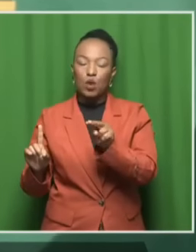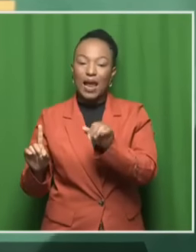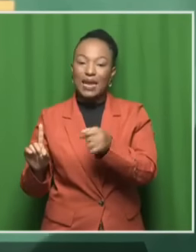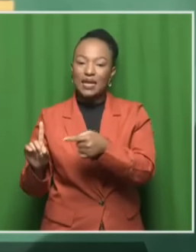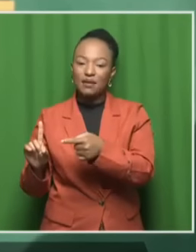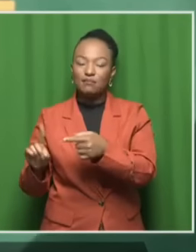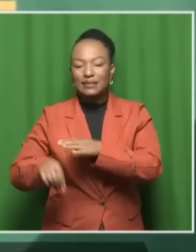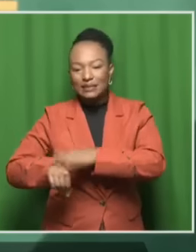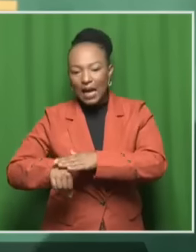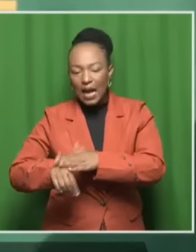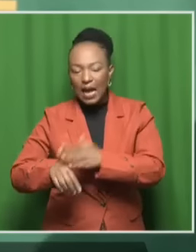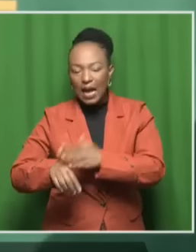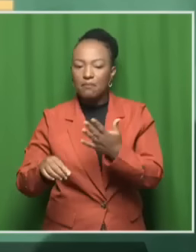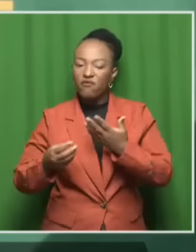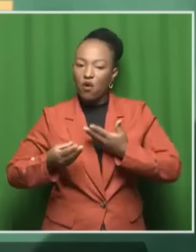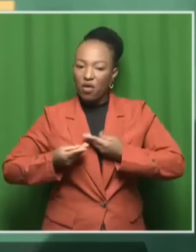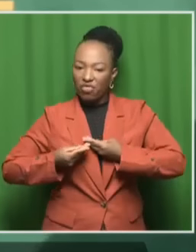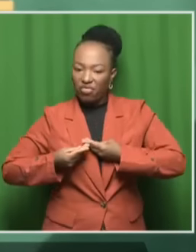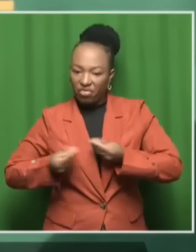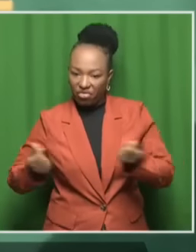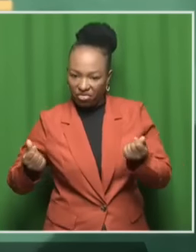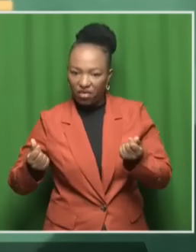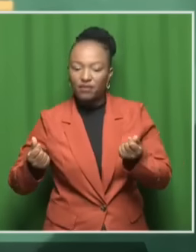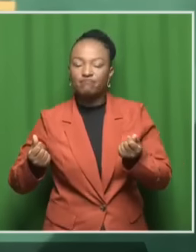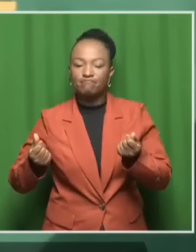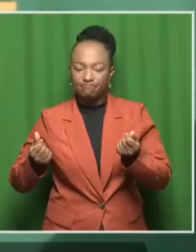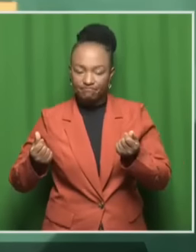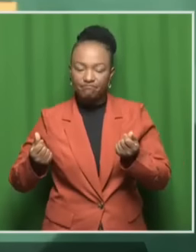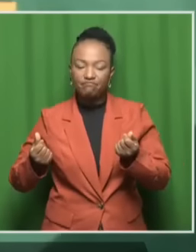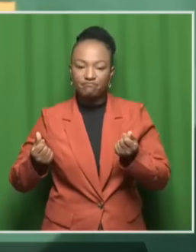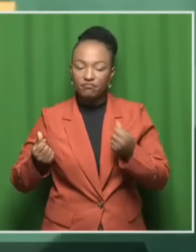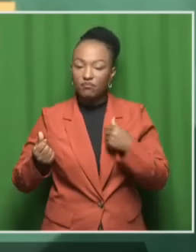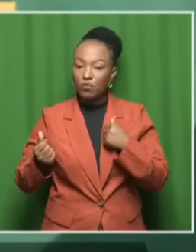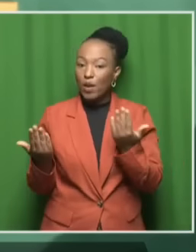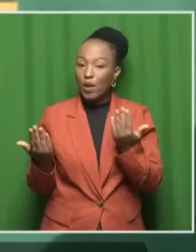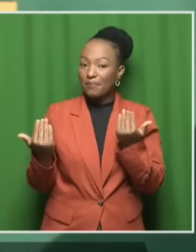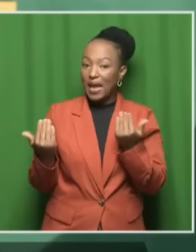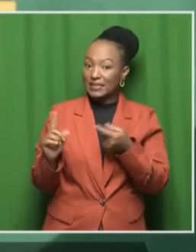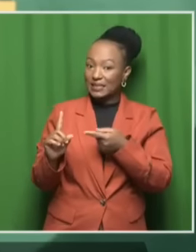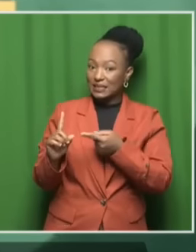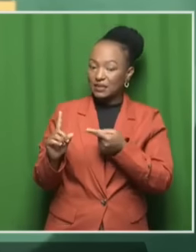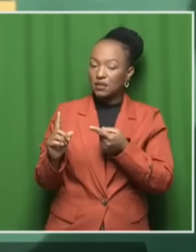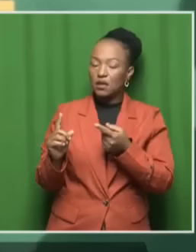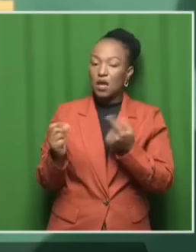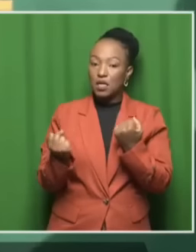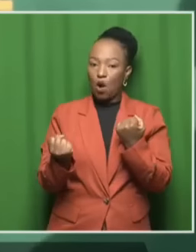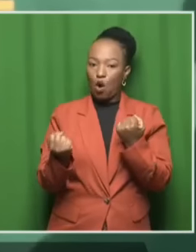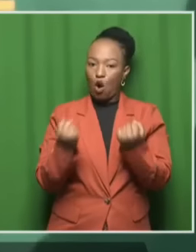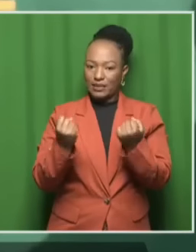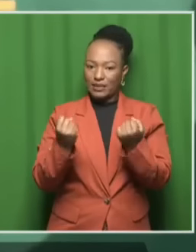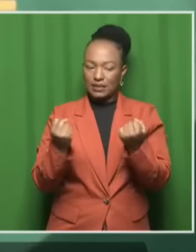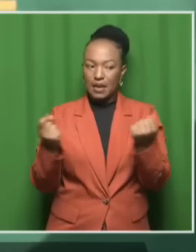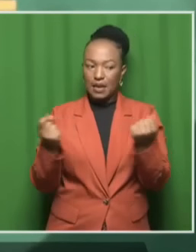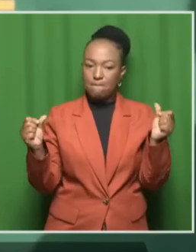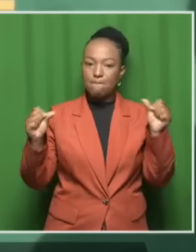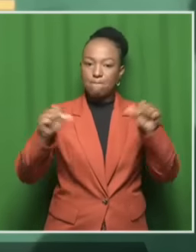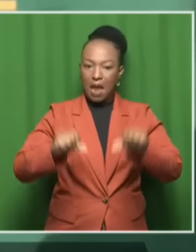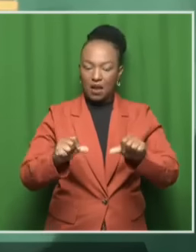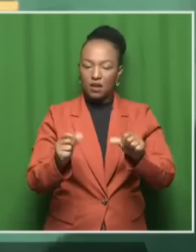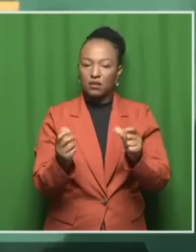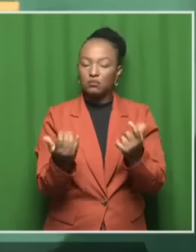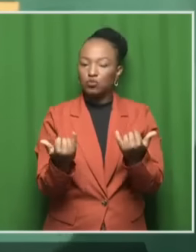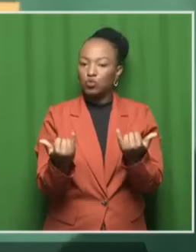you know, to heal. And we do understand that he's expected back at court this morning for the resumption, of course,